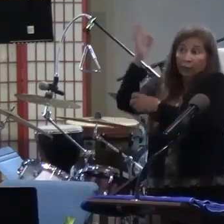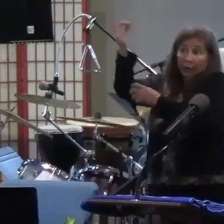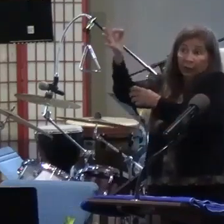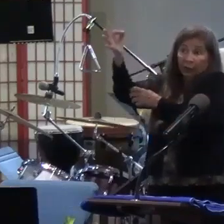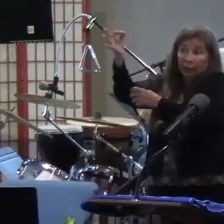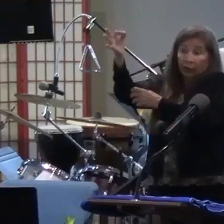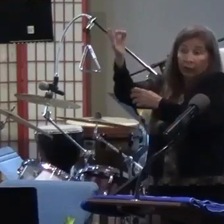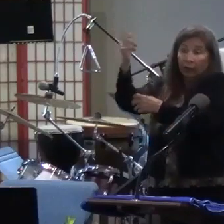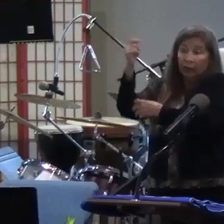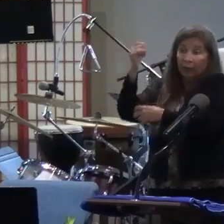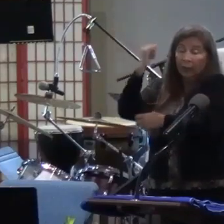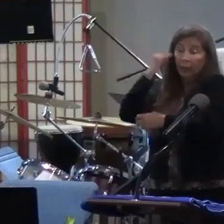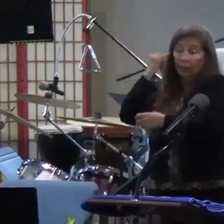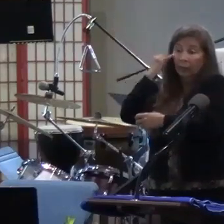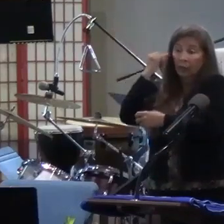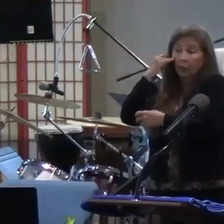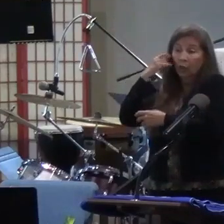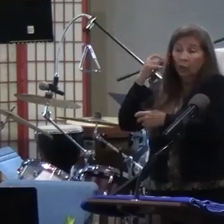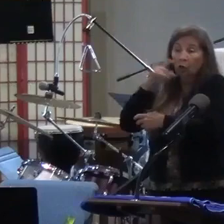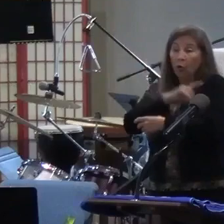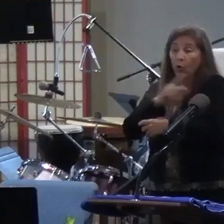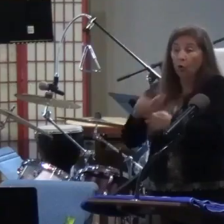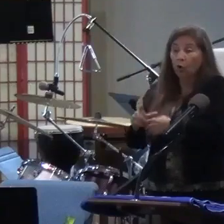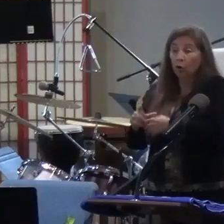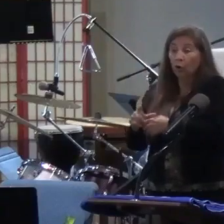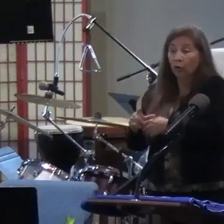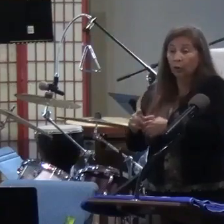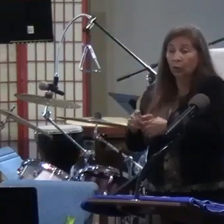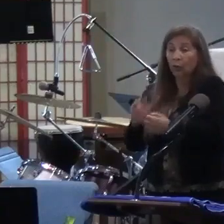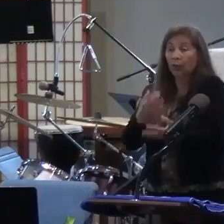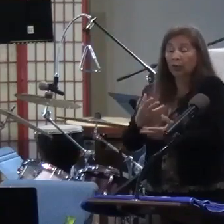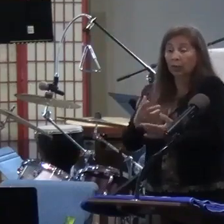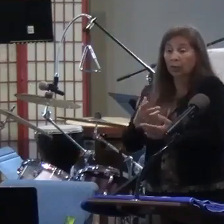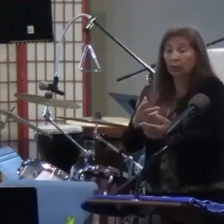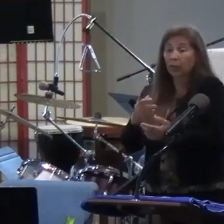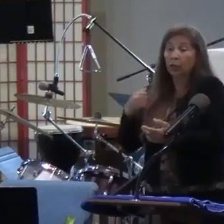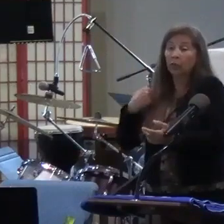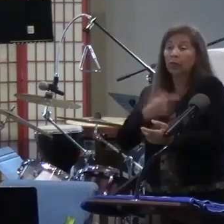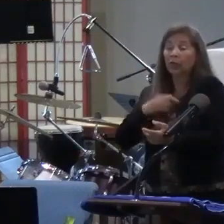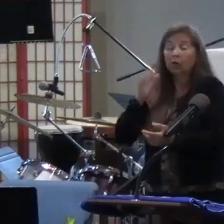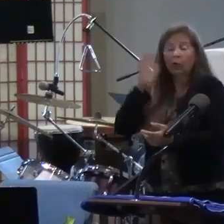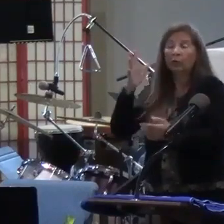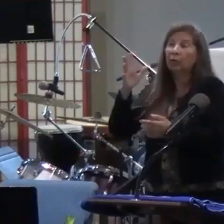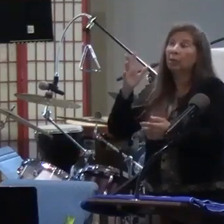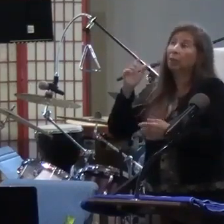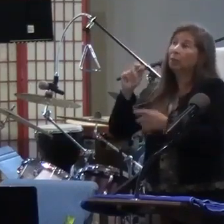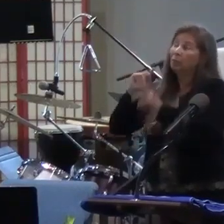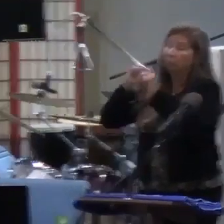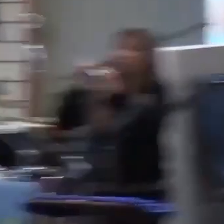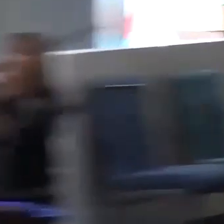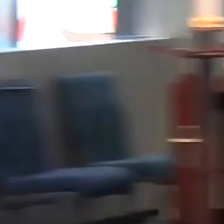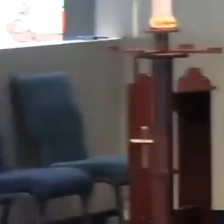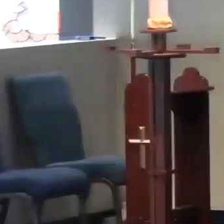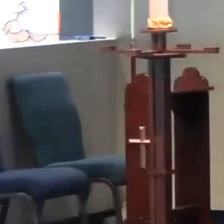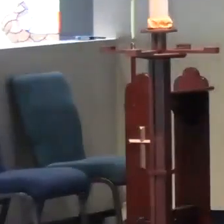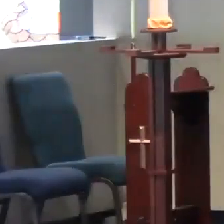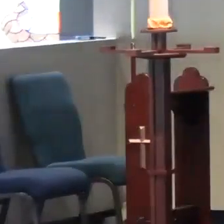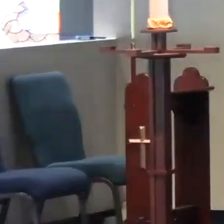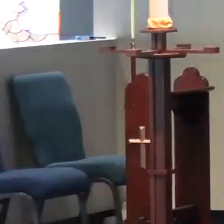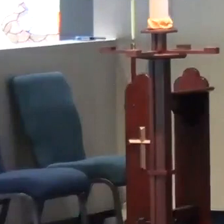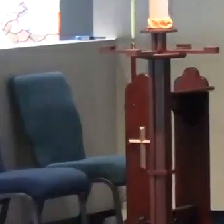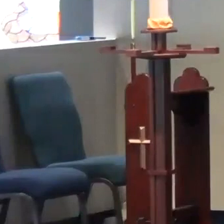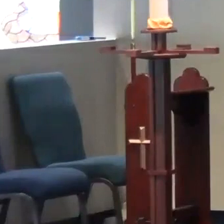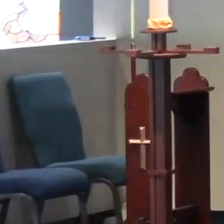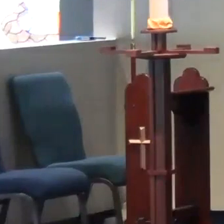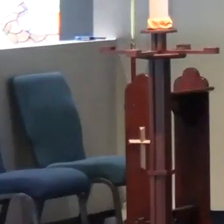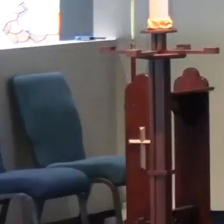waits for his second coming, we're going to be part of that team. And this past week, as one of our good brothers, Chuck Kennard, went